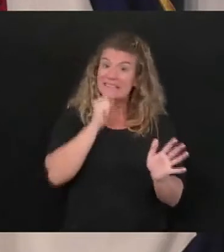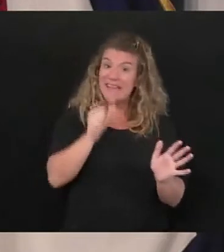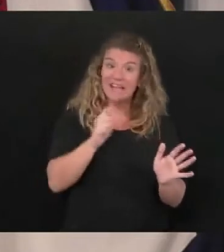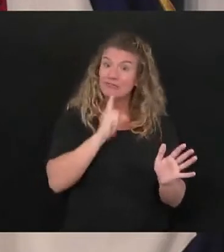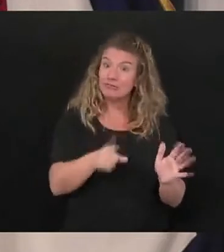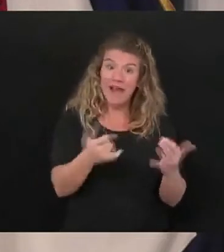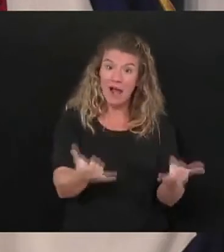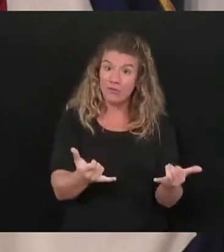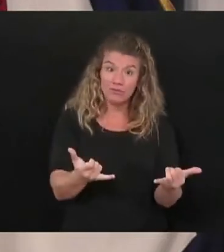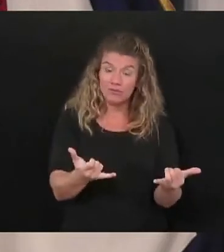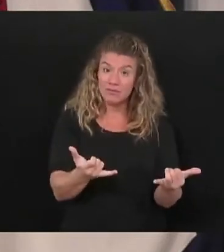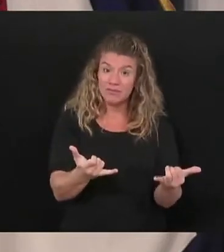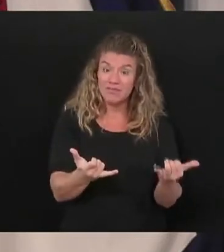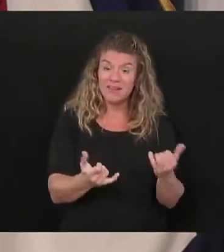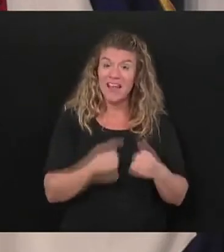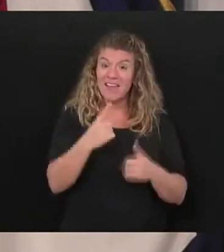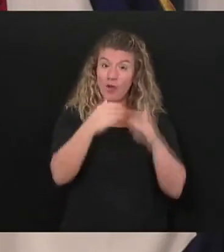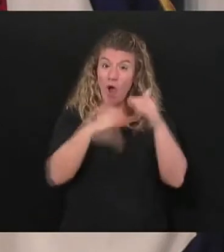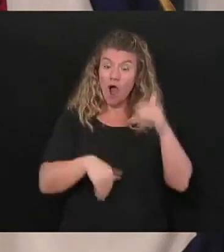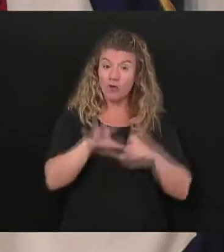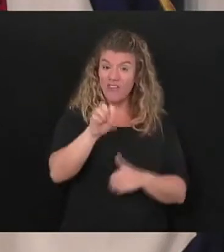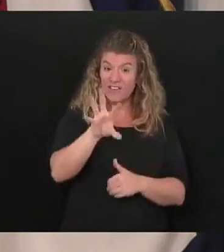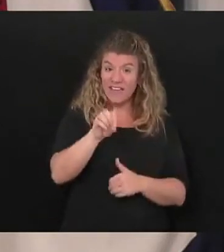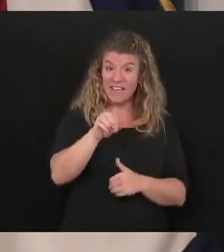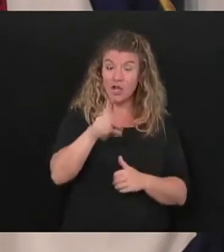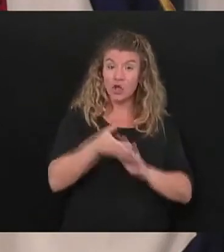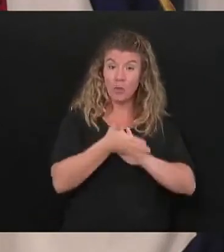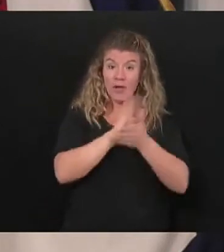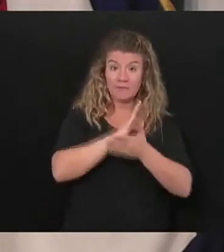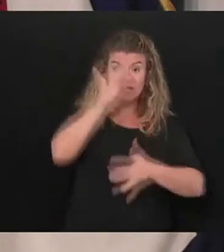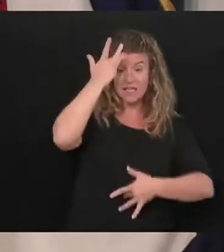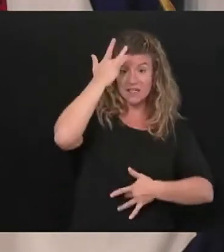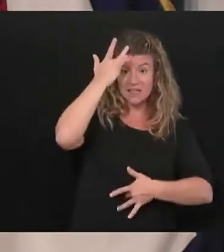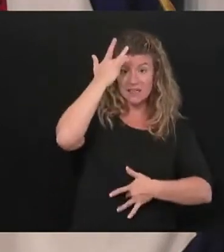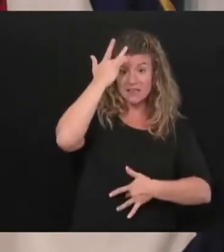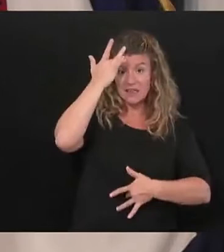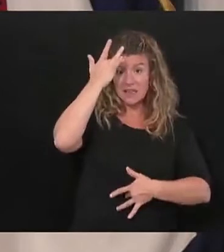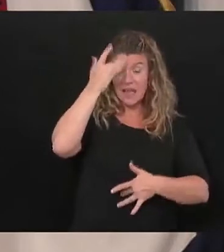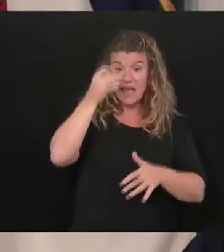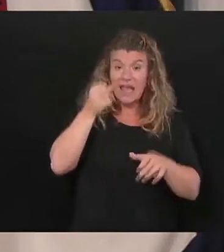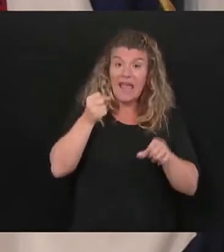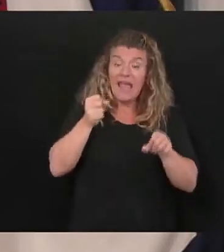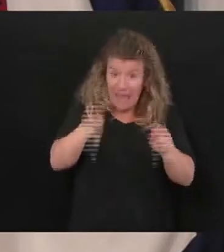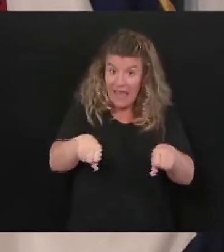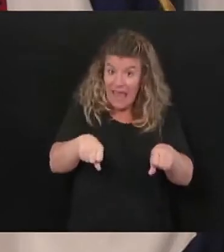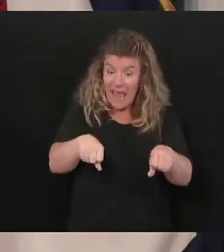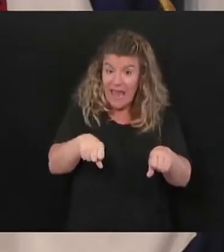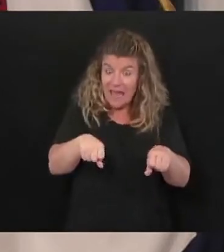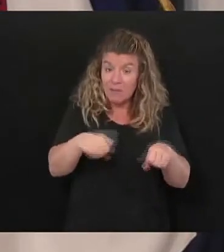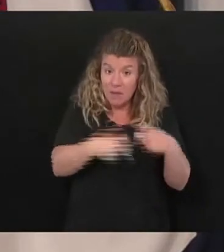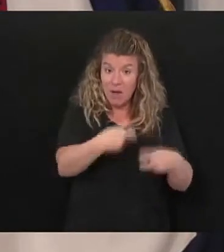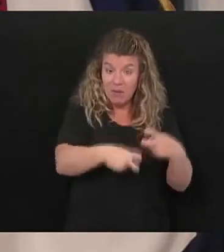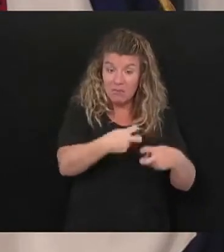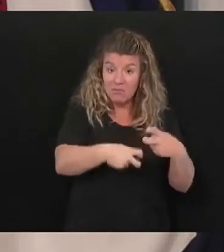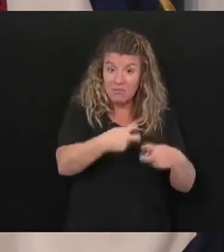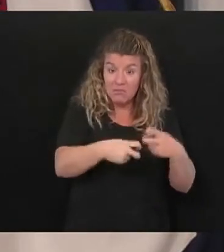case. If you're under the age of 50 and you get this it can be a problem. In most situations it's